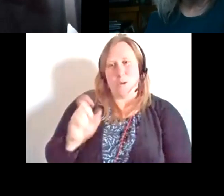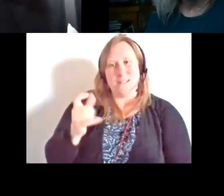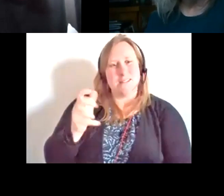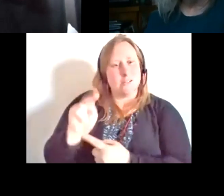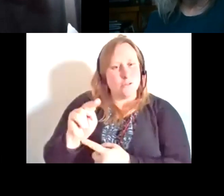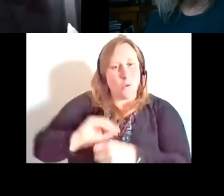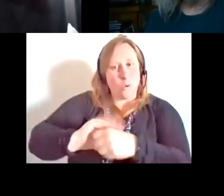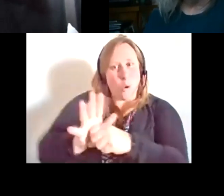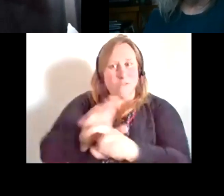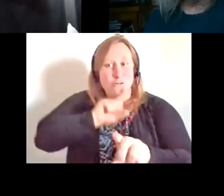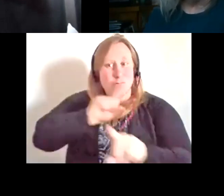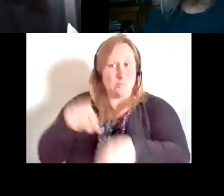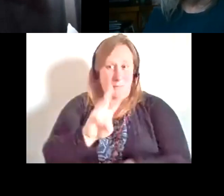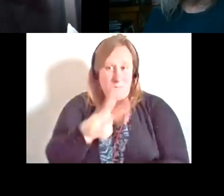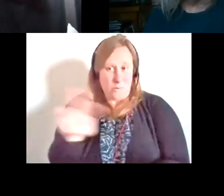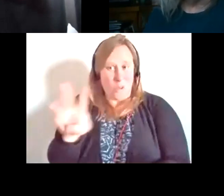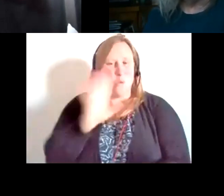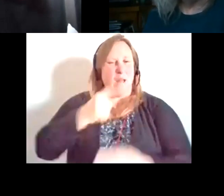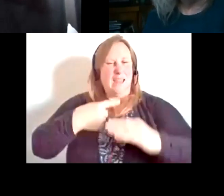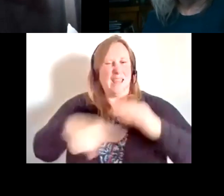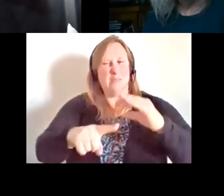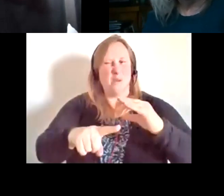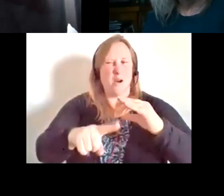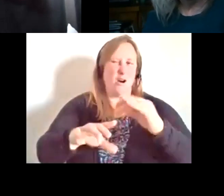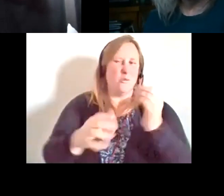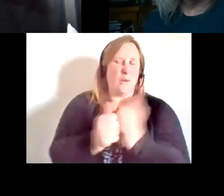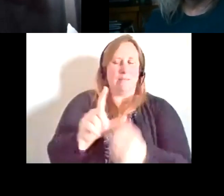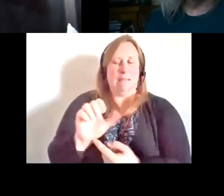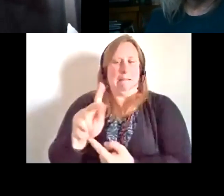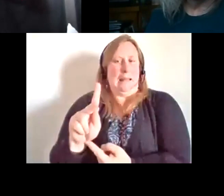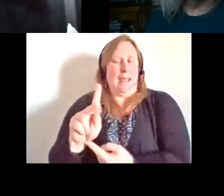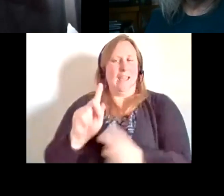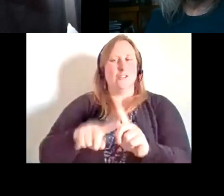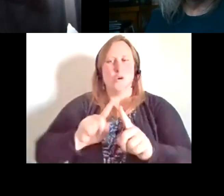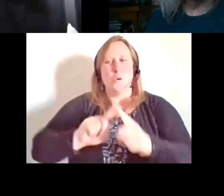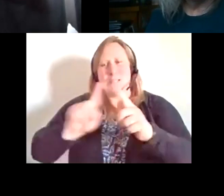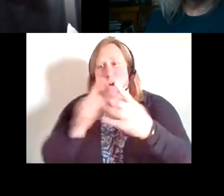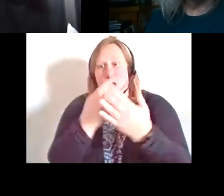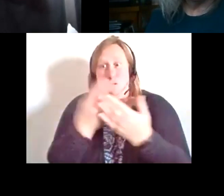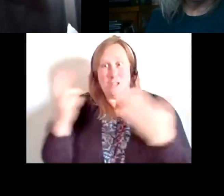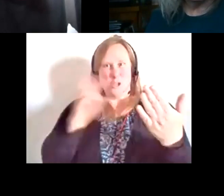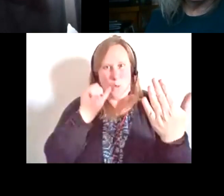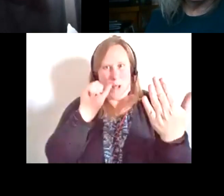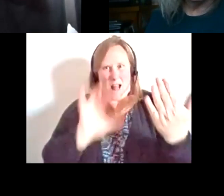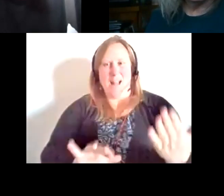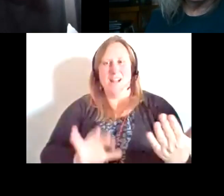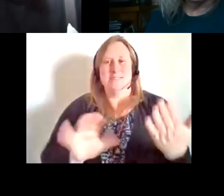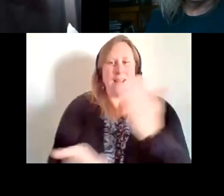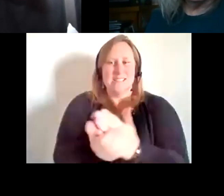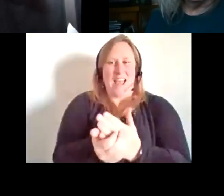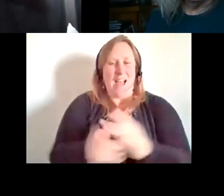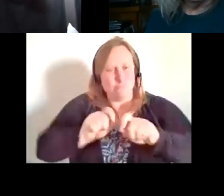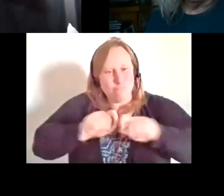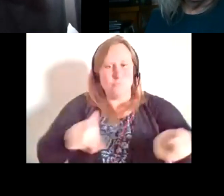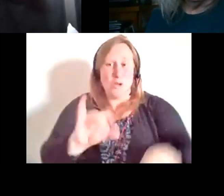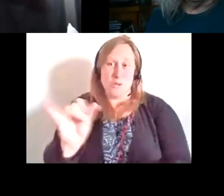website. And we'll send out an email with a link to that recording, along with tons of resources from our colleagues at the Office for the